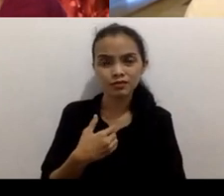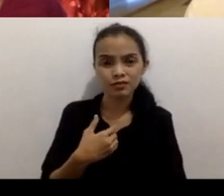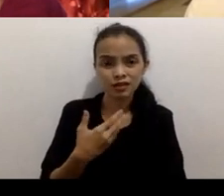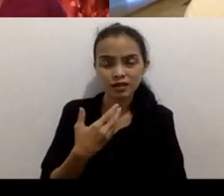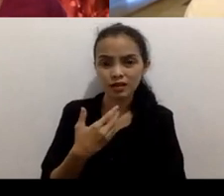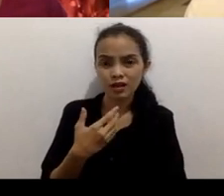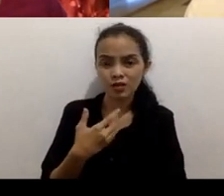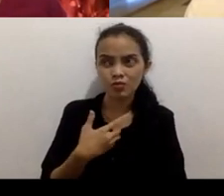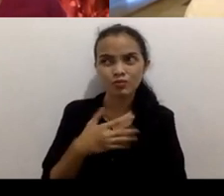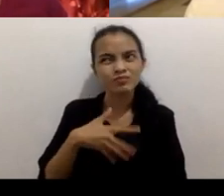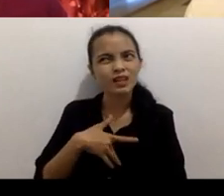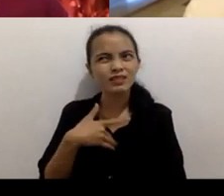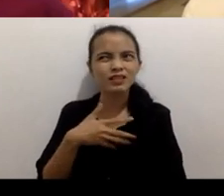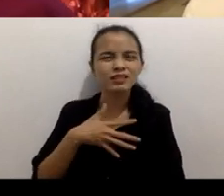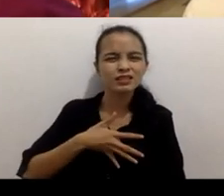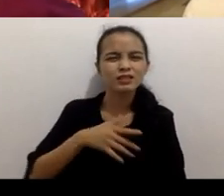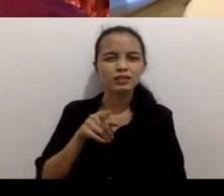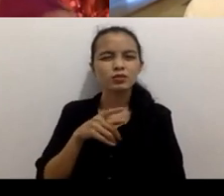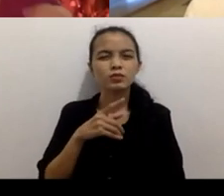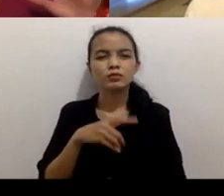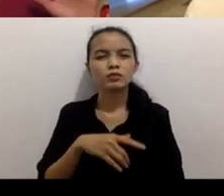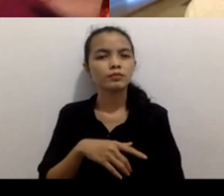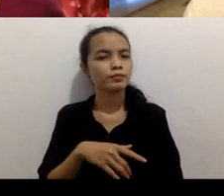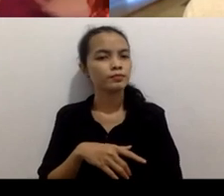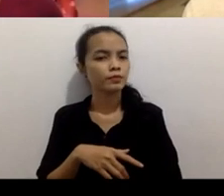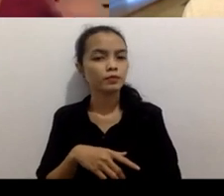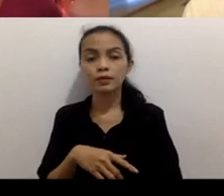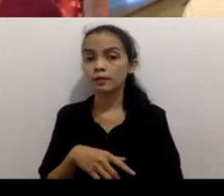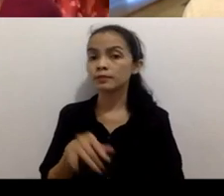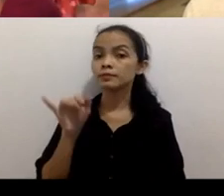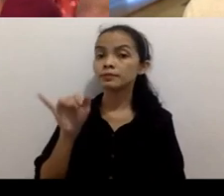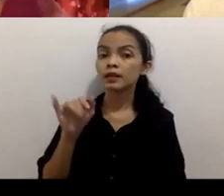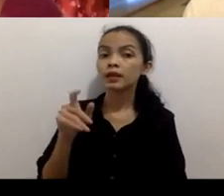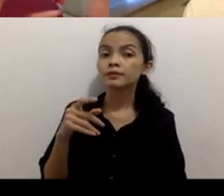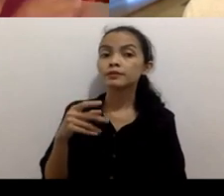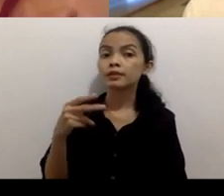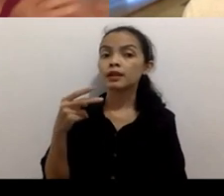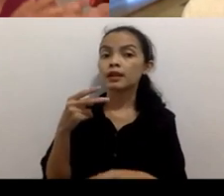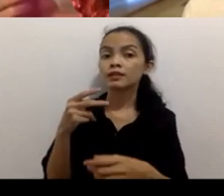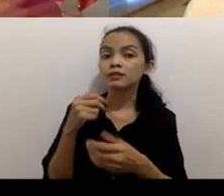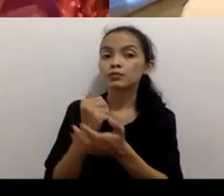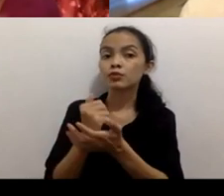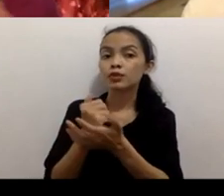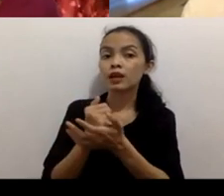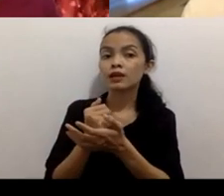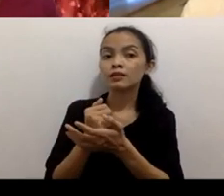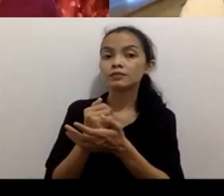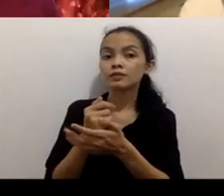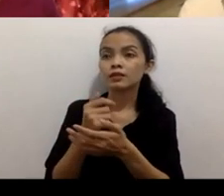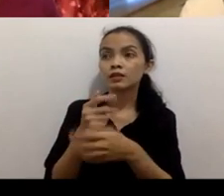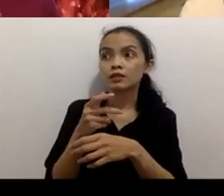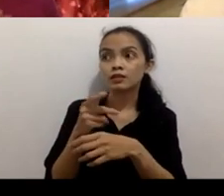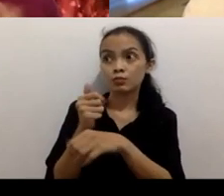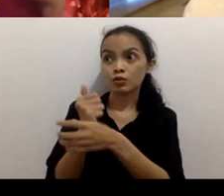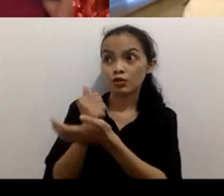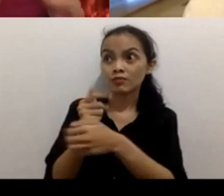yes so so yes initially there are different uh story strengths that you could pursue right